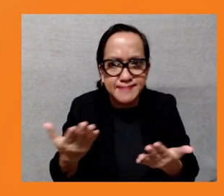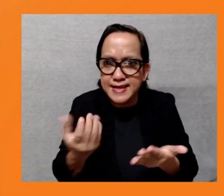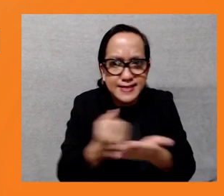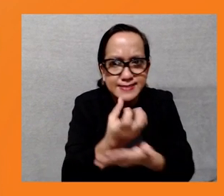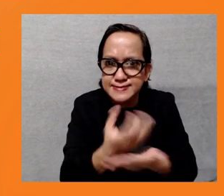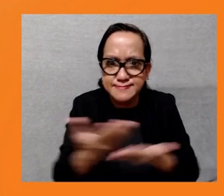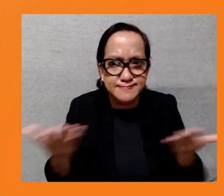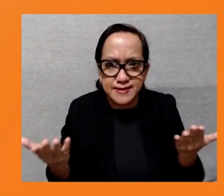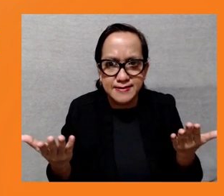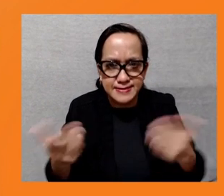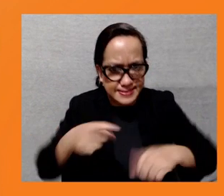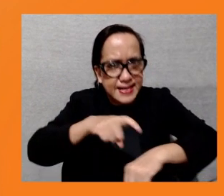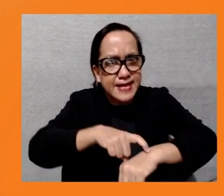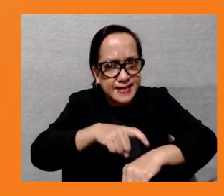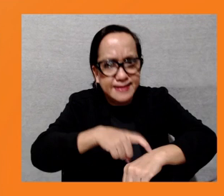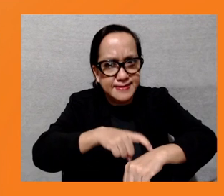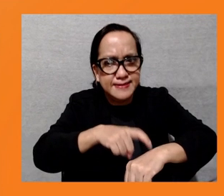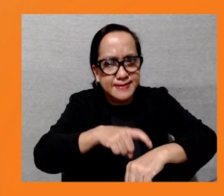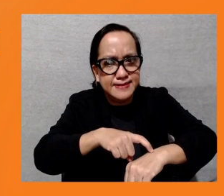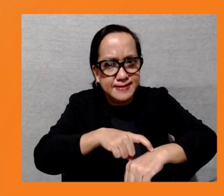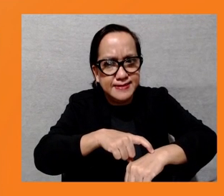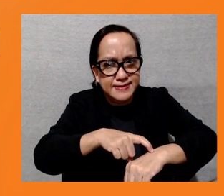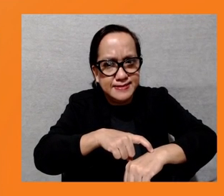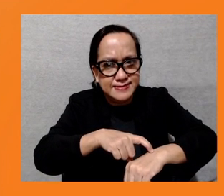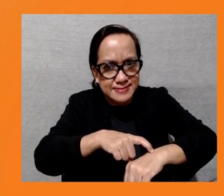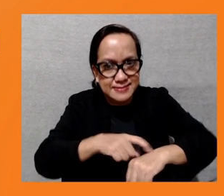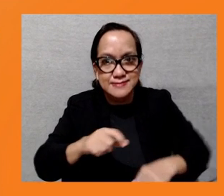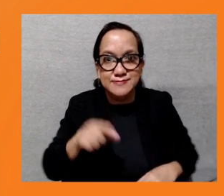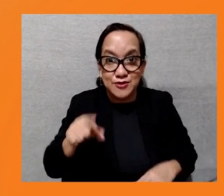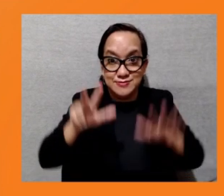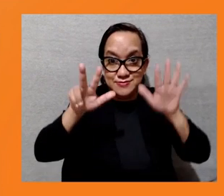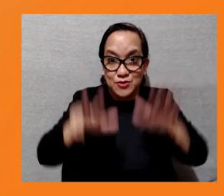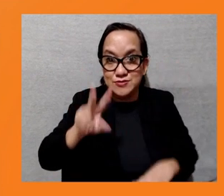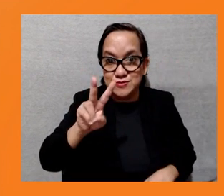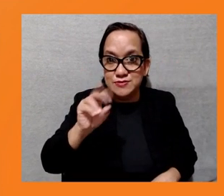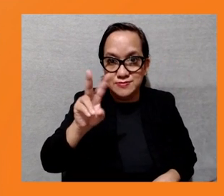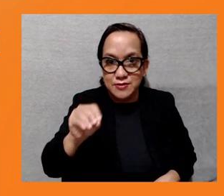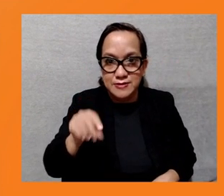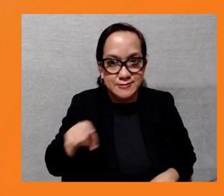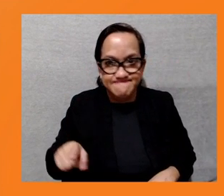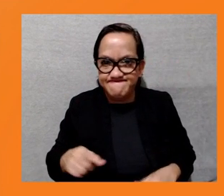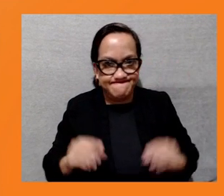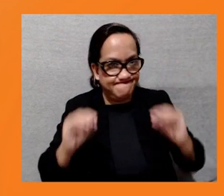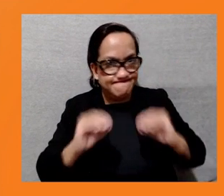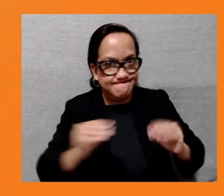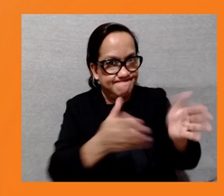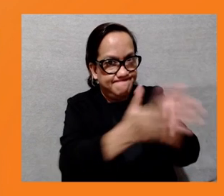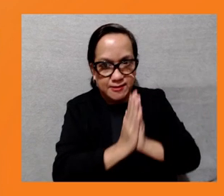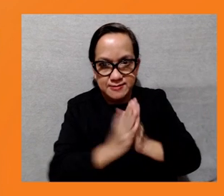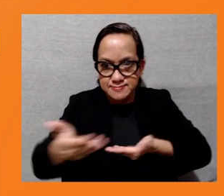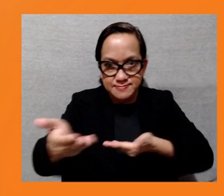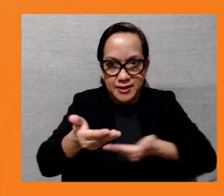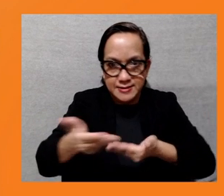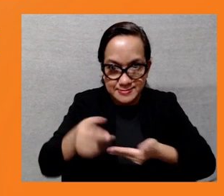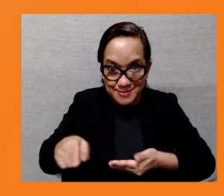2021, the committee was not consulted at all for the appointment of the land valuation study export. The OSPF